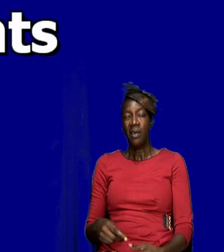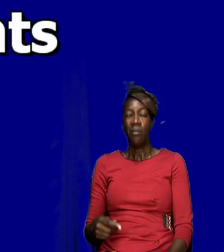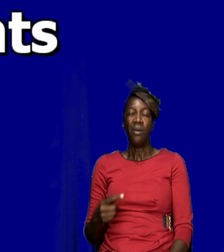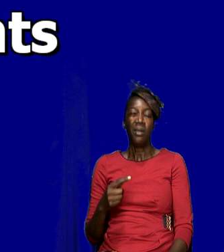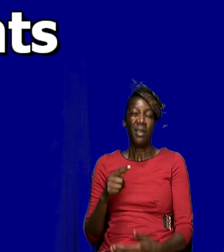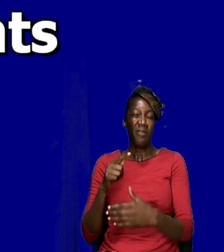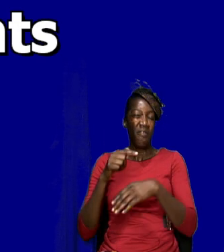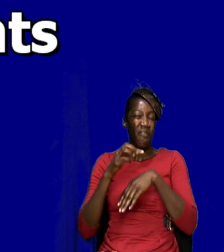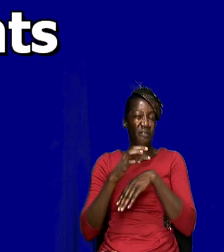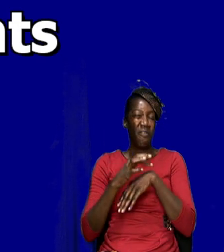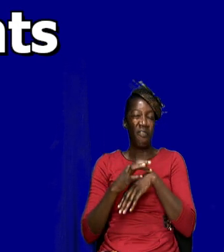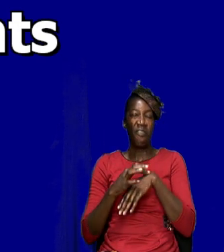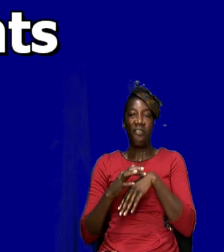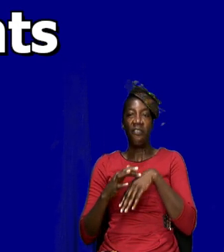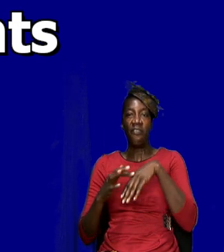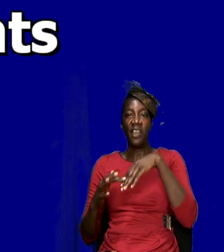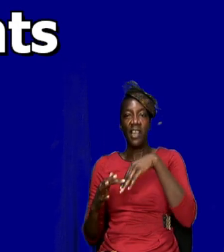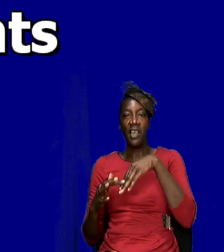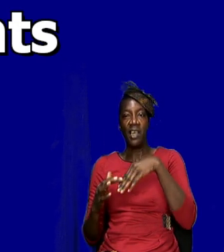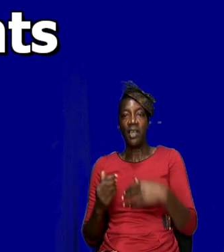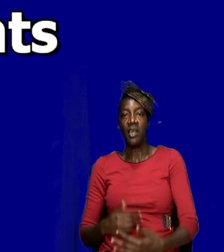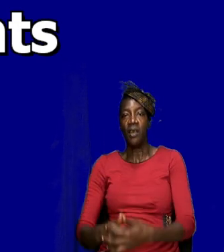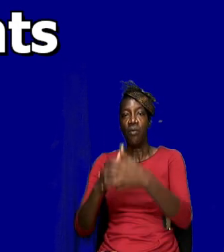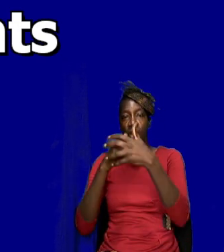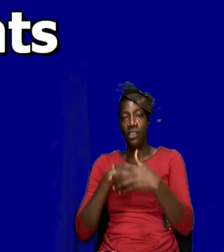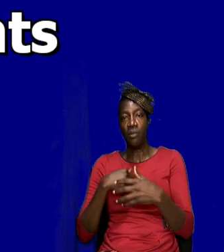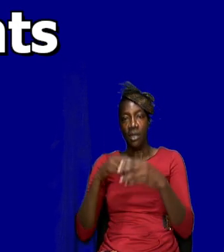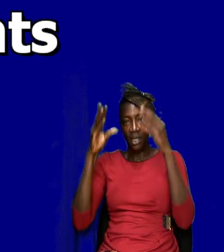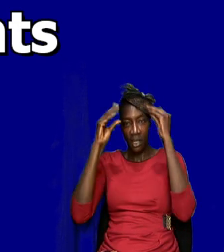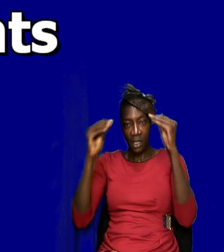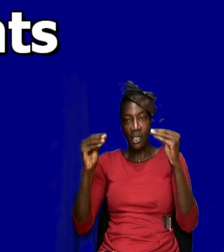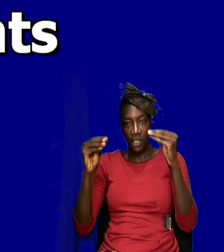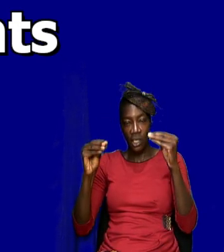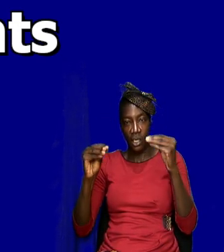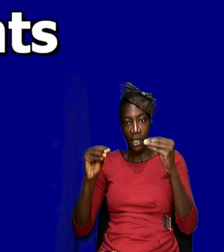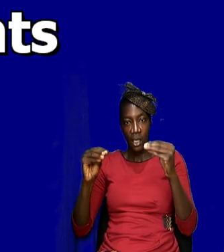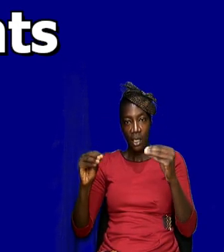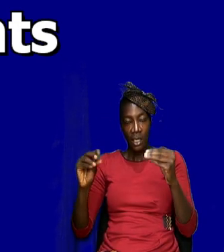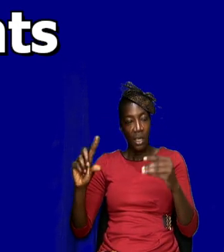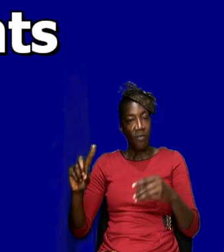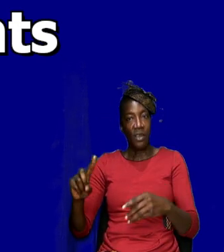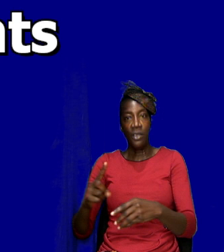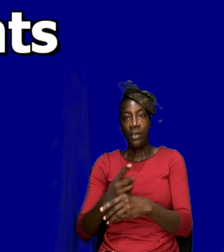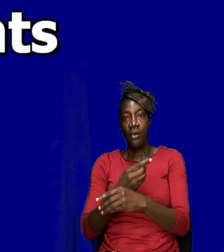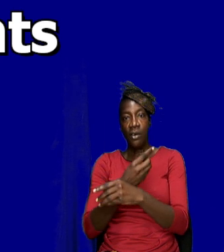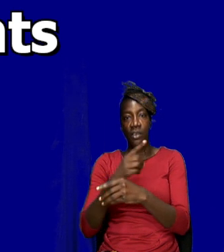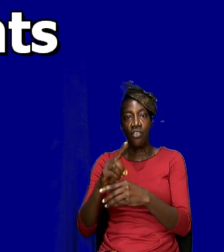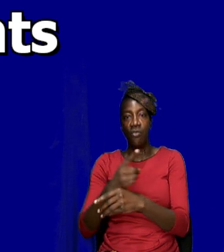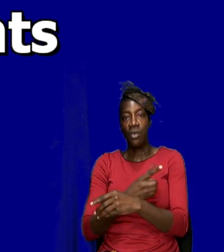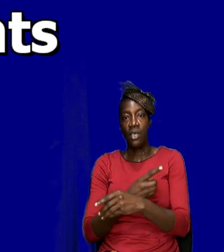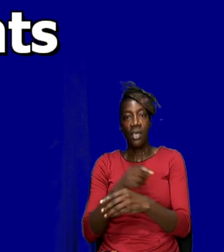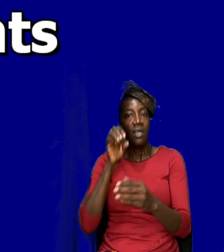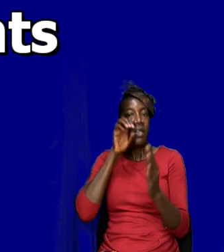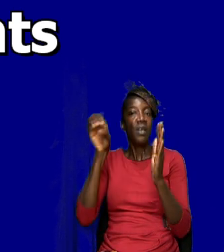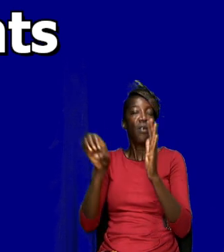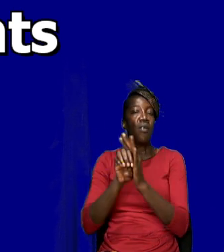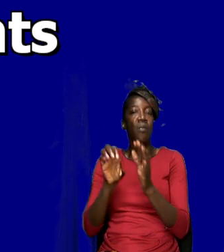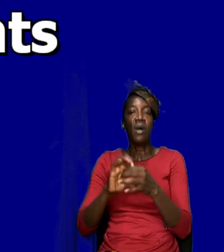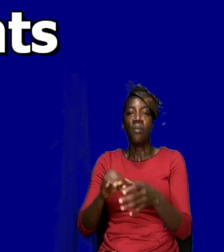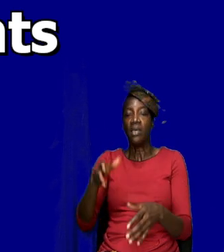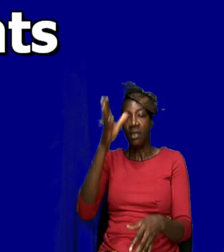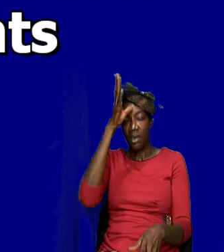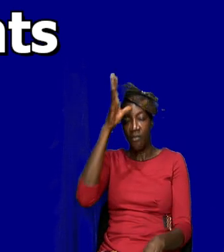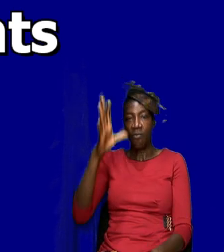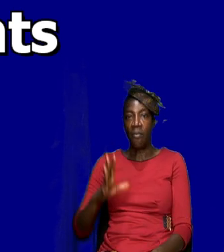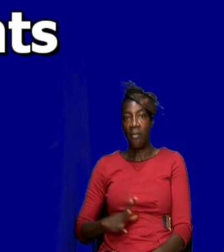vain they do worship me teaching for doctrine the commandments of men and